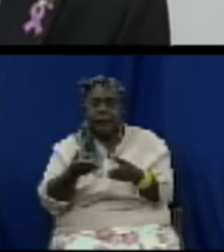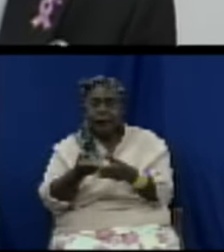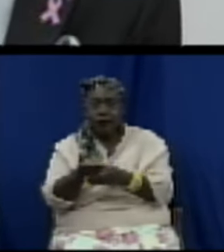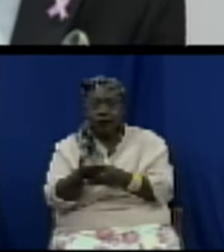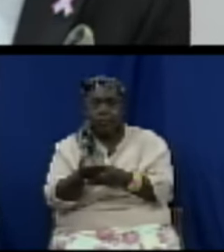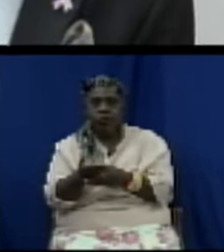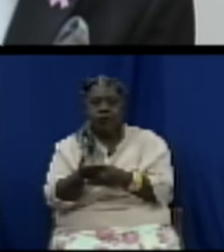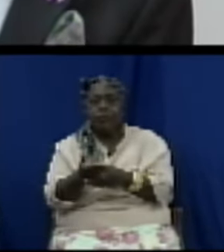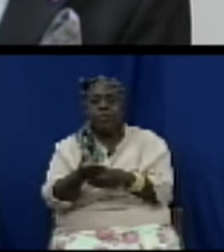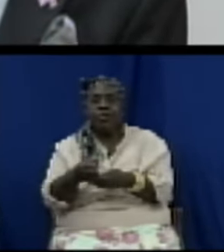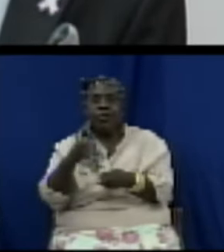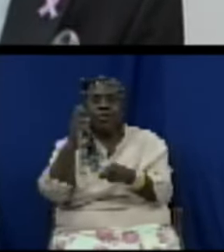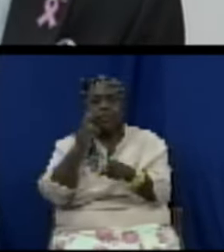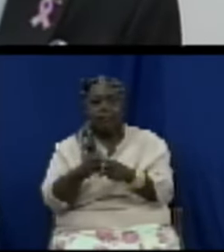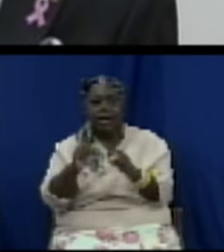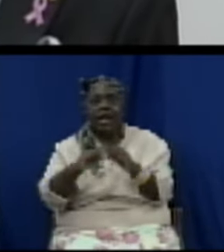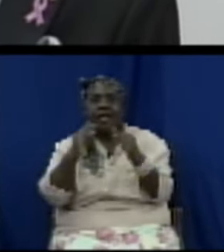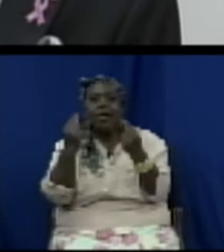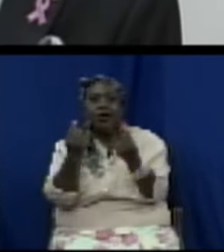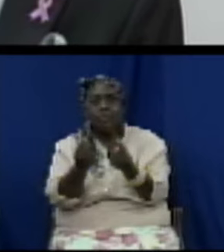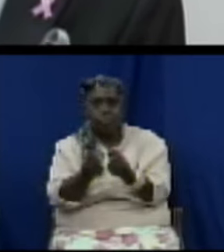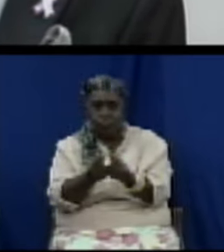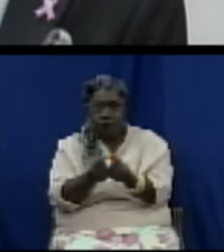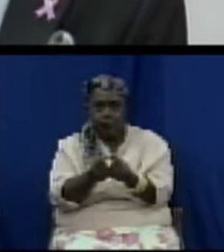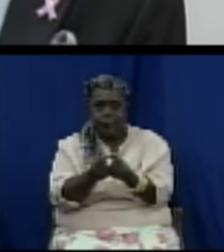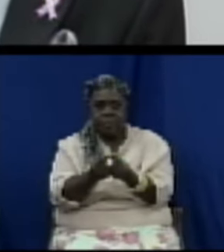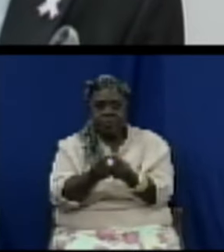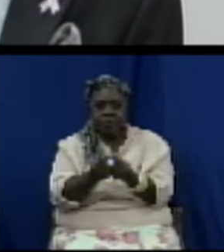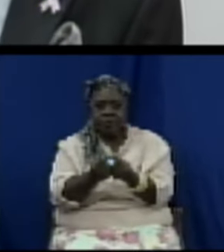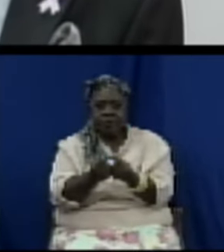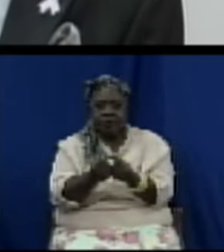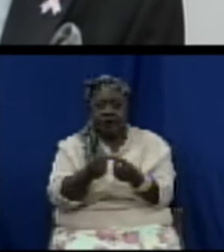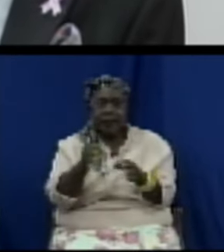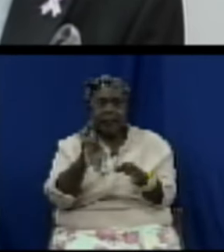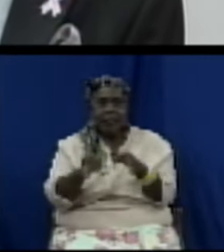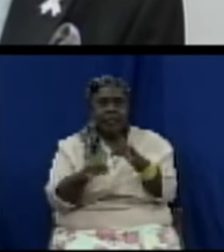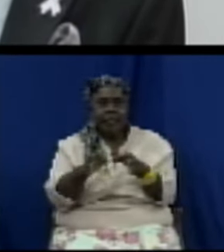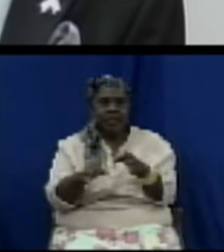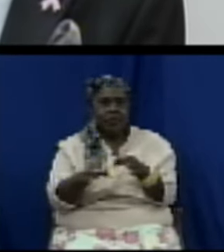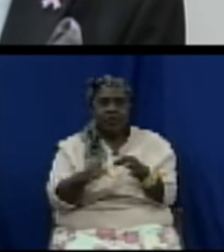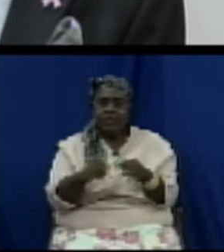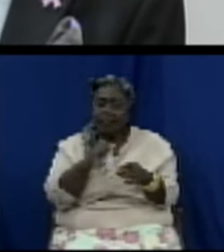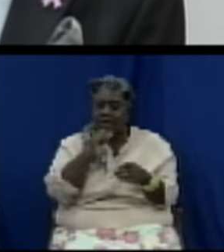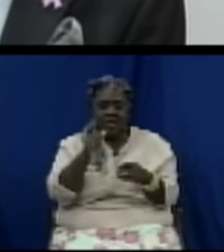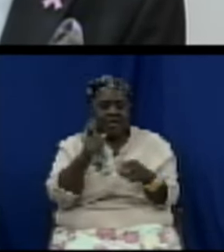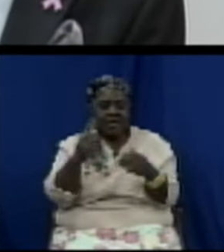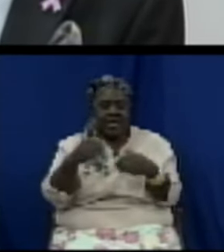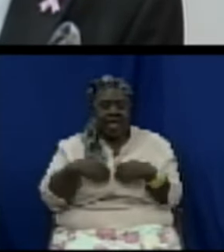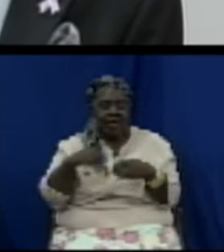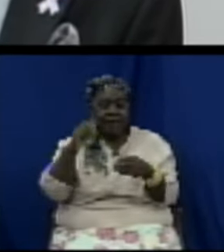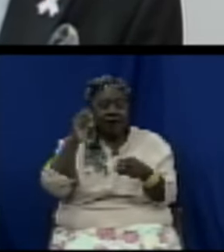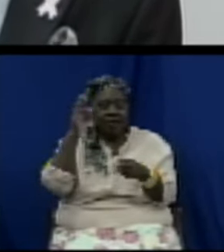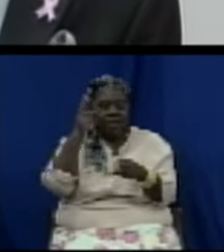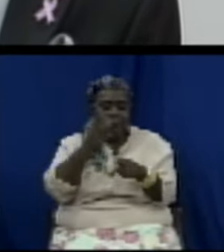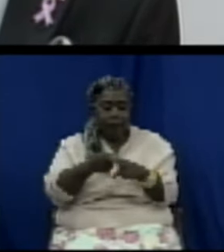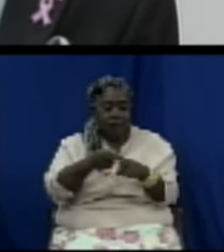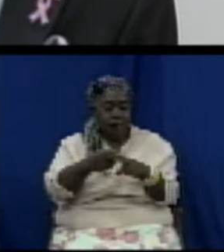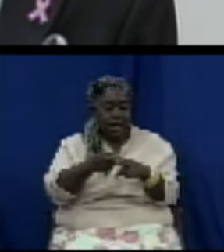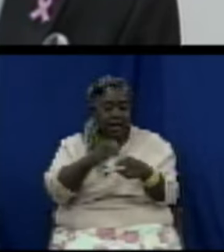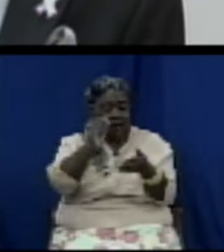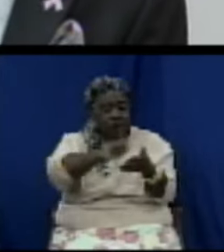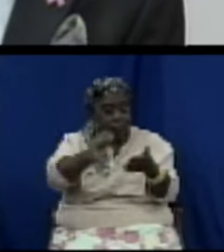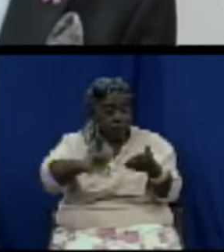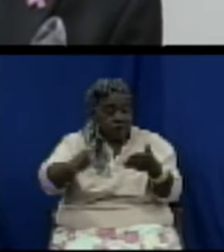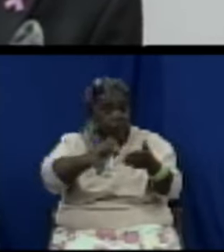if it does not have appropriate markings if they are not properly